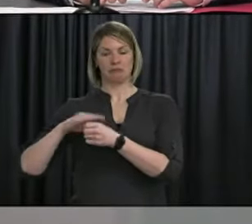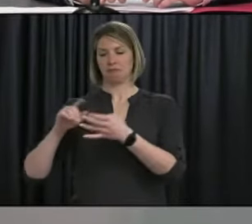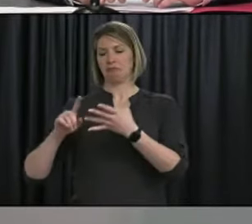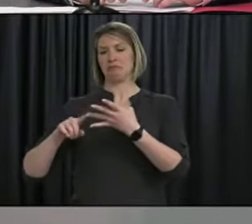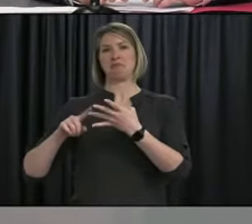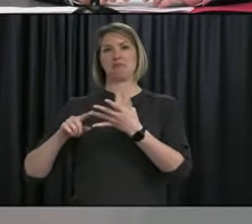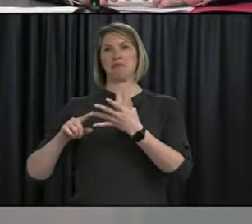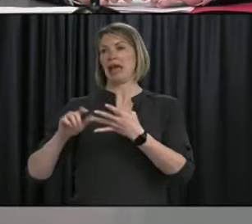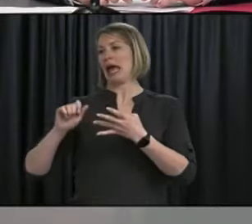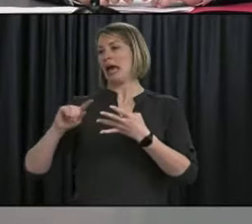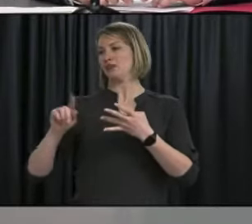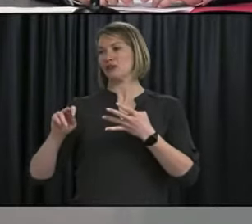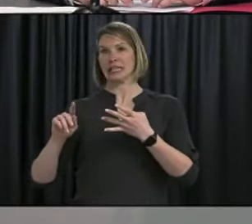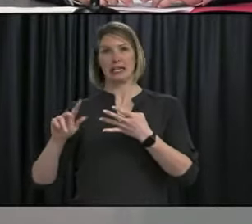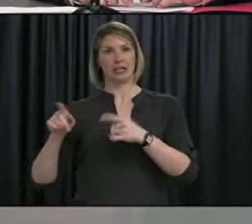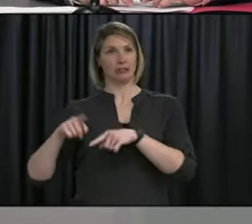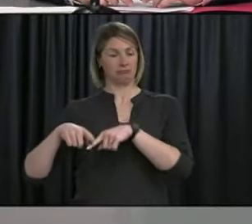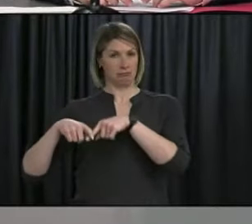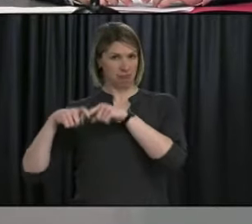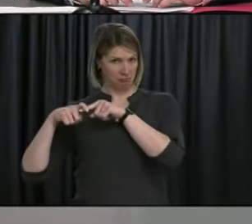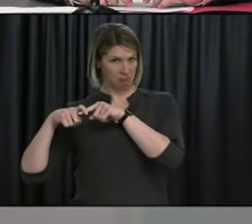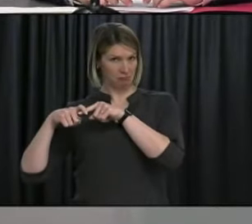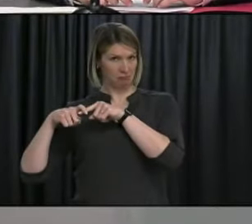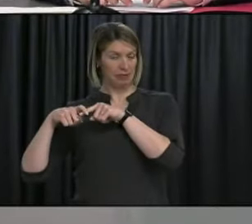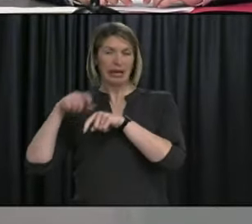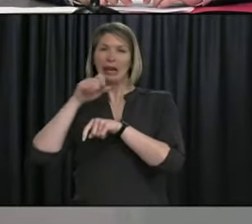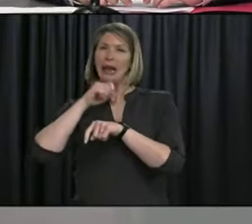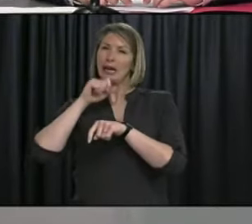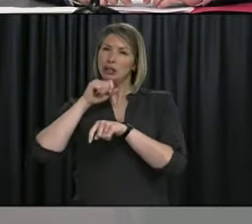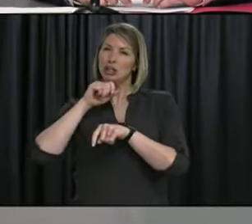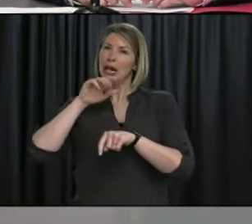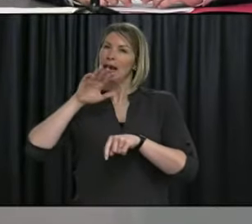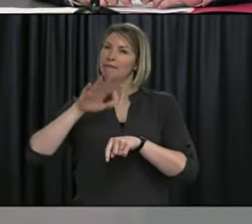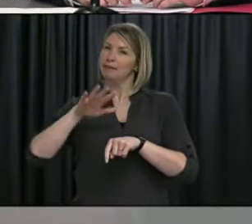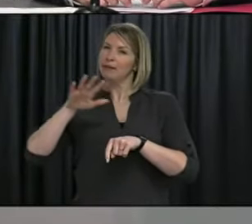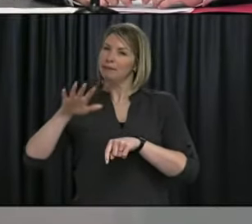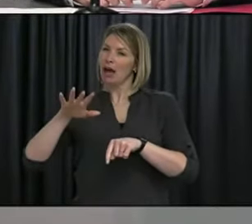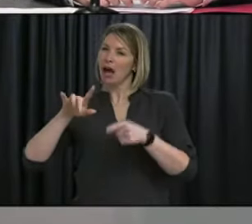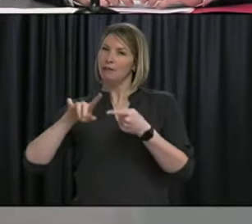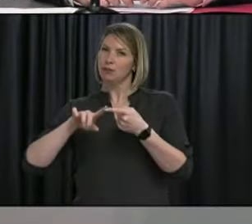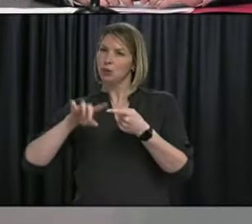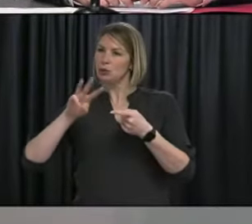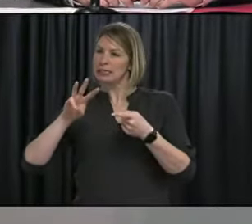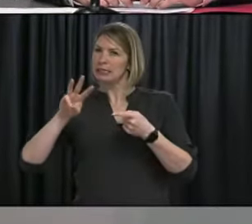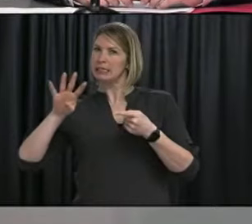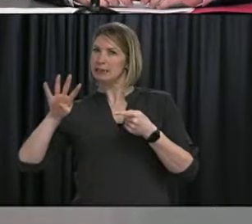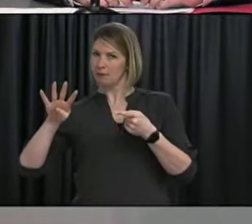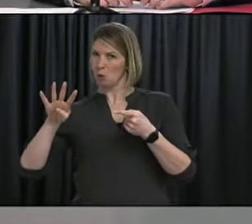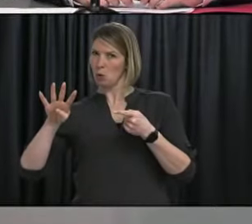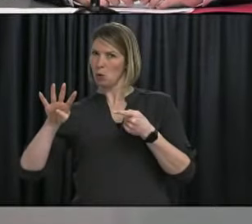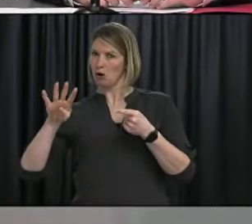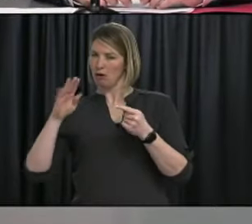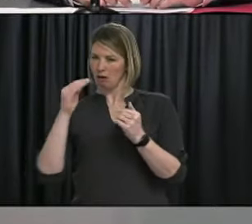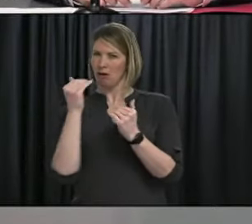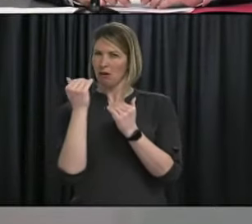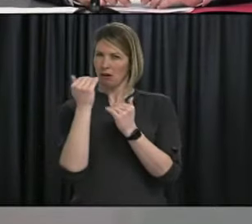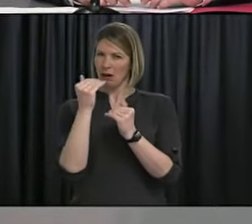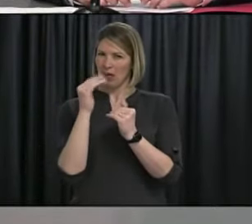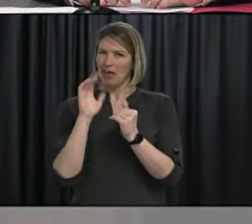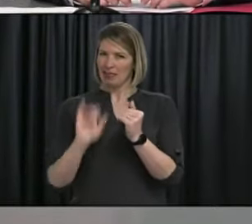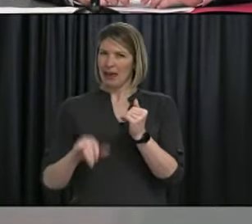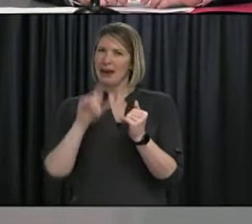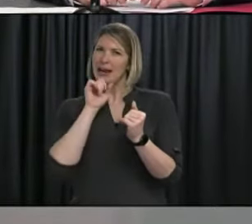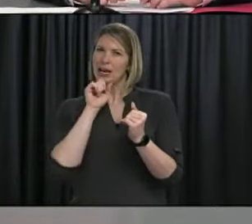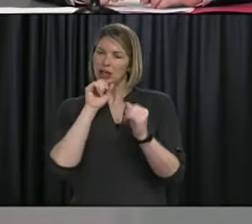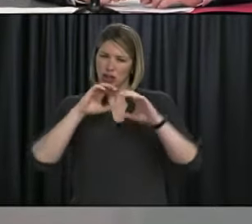amount that's about to expire. The age range for that is 55 to 64. Just wondering why that particular age range and